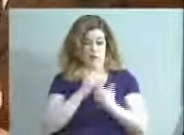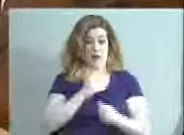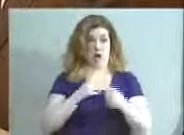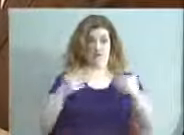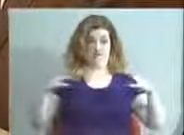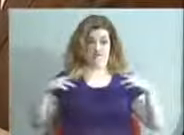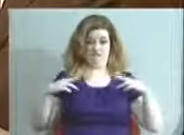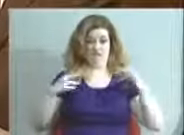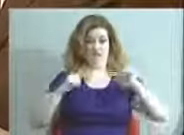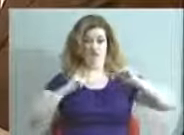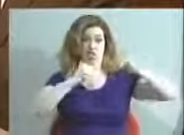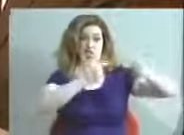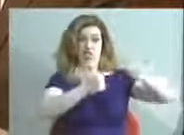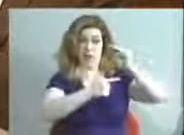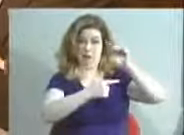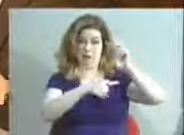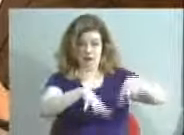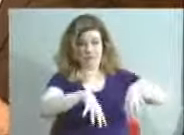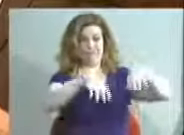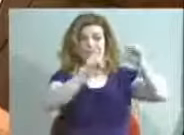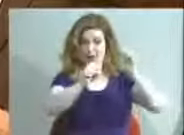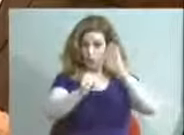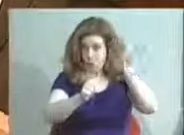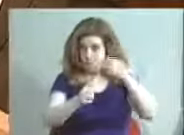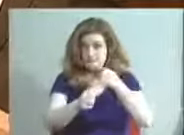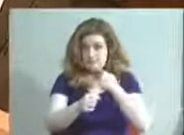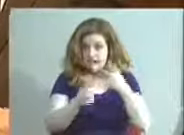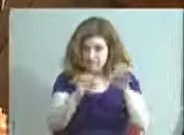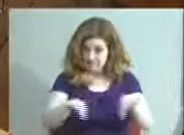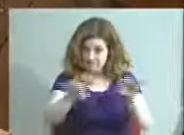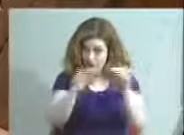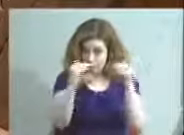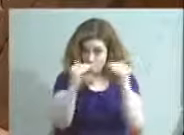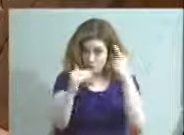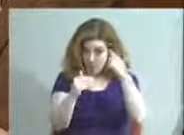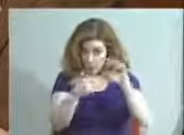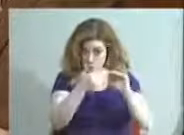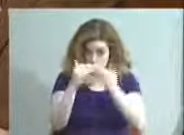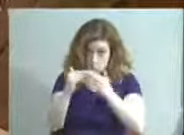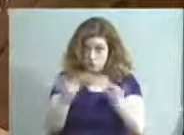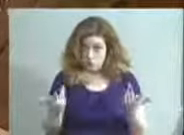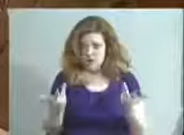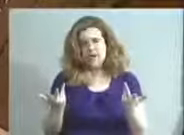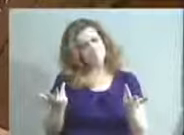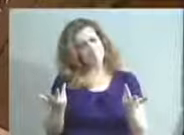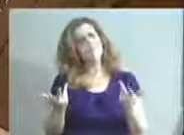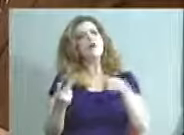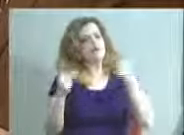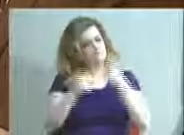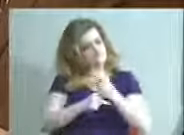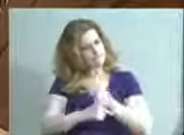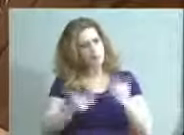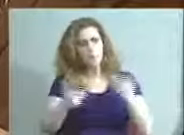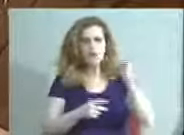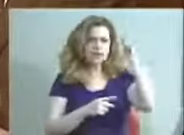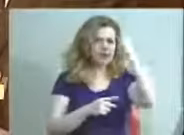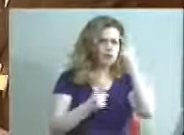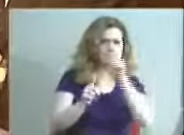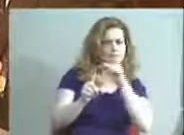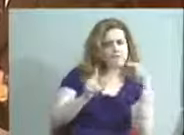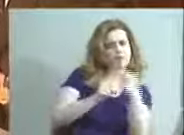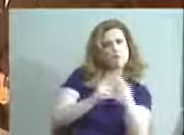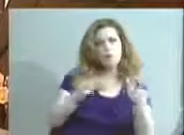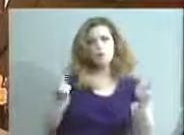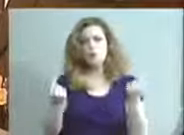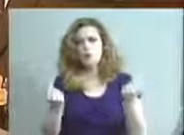will the next mayor say this is valuable for our community? So we have to figure out what we're going to do from a governance standpoint, so that we can